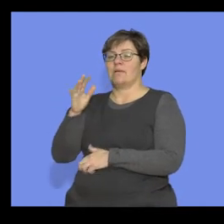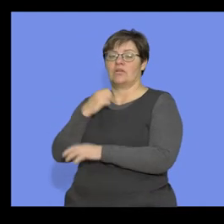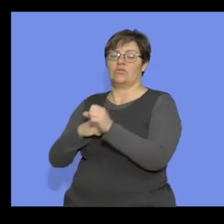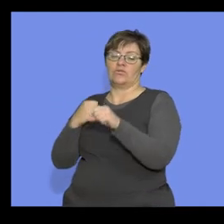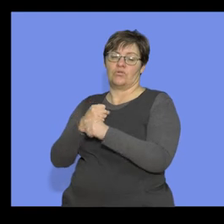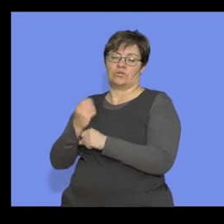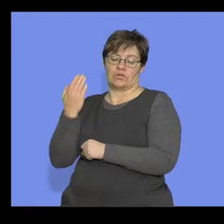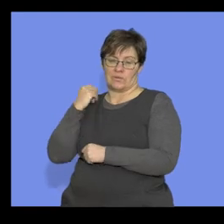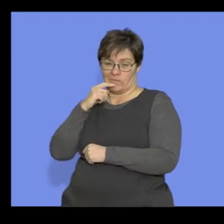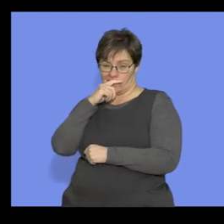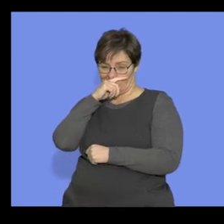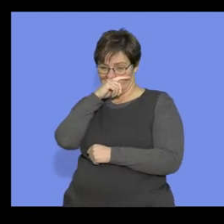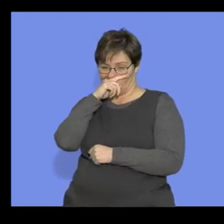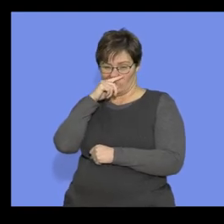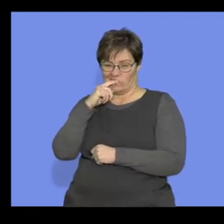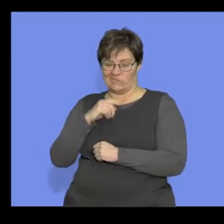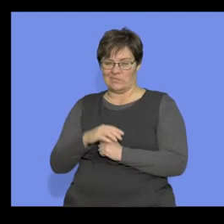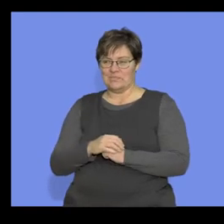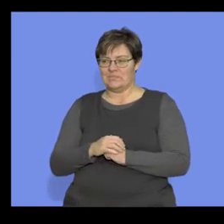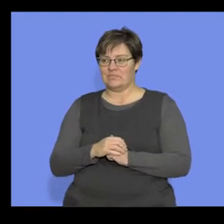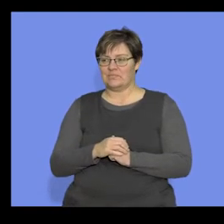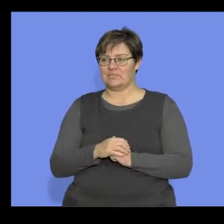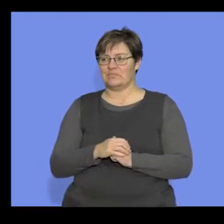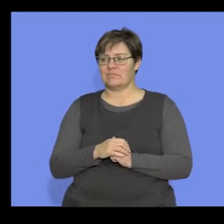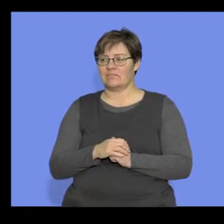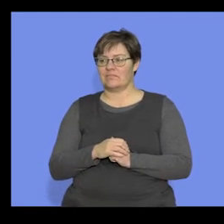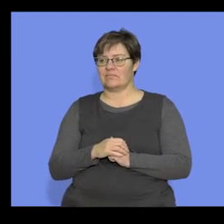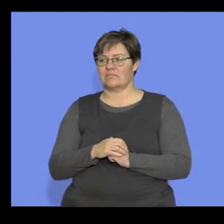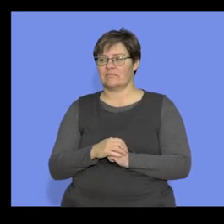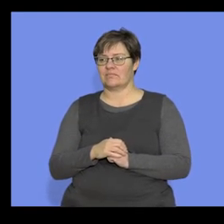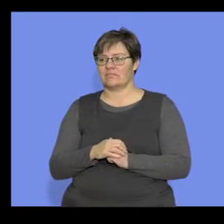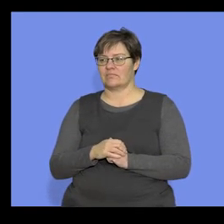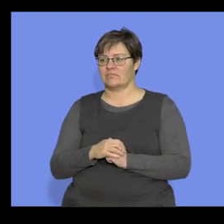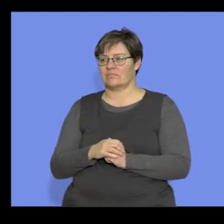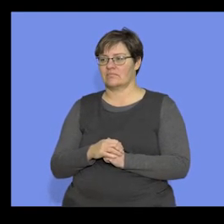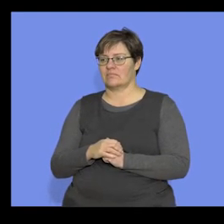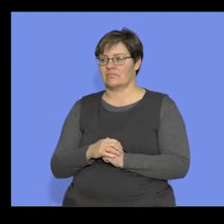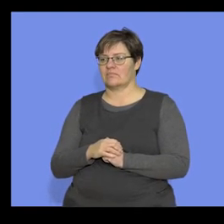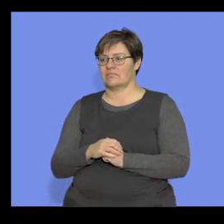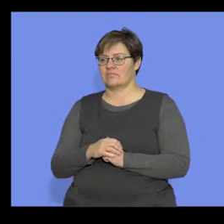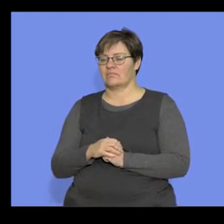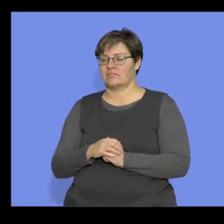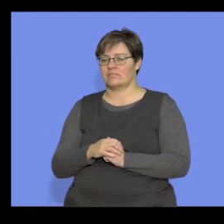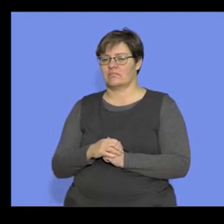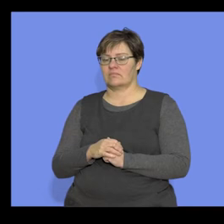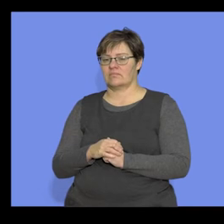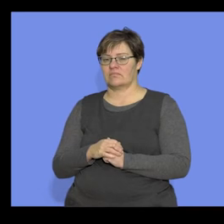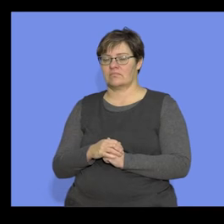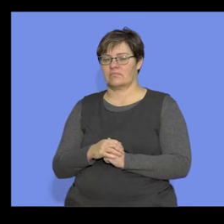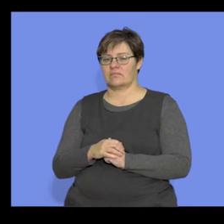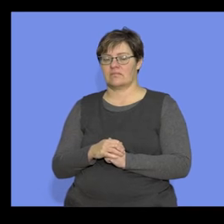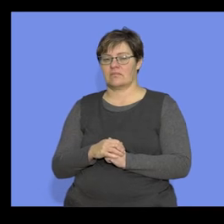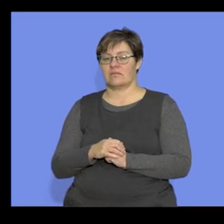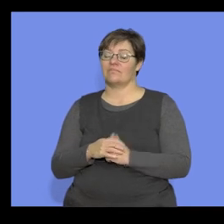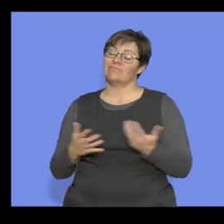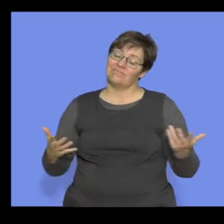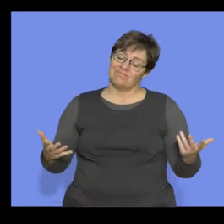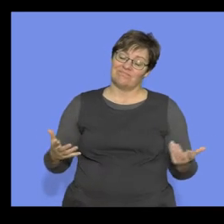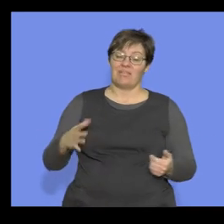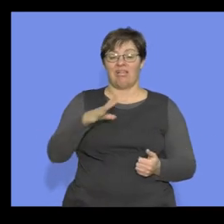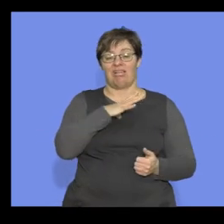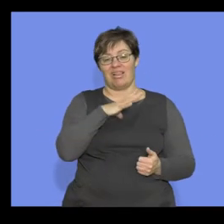right? And we go two, and you can write out million years ago, but you can also do that.